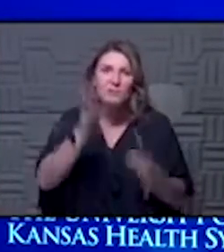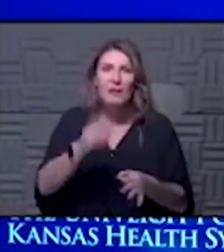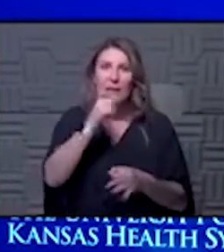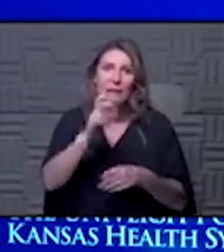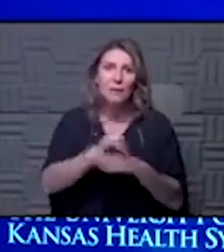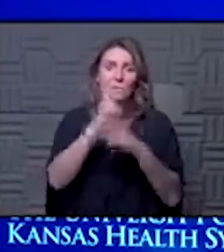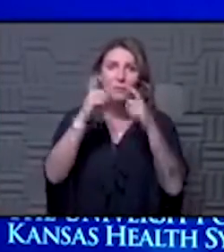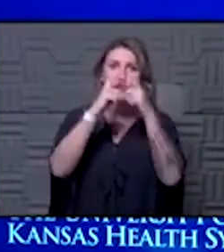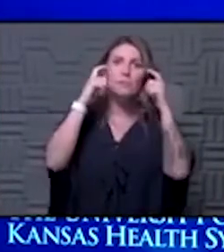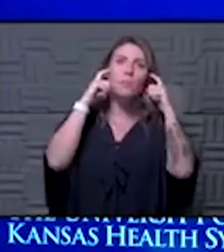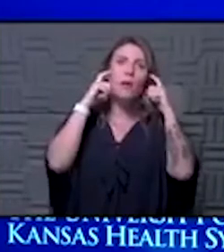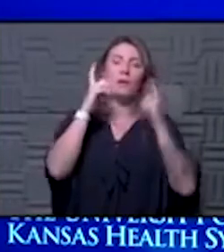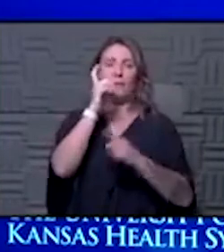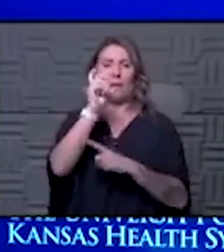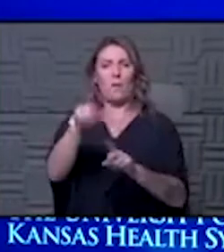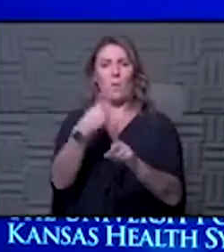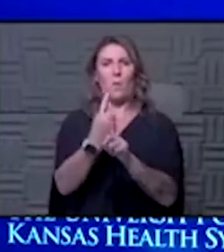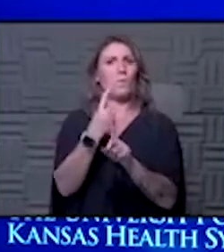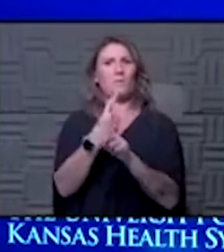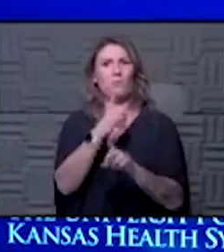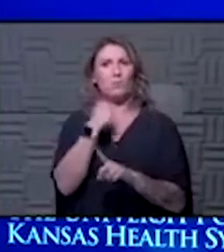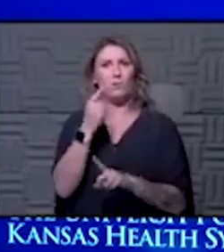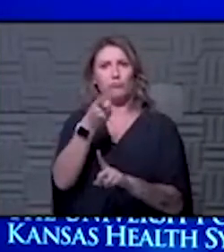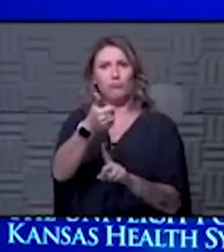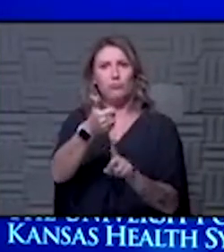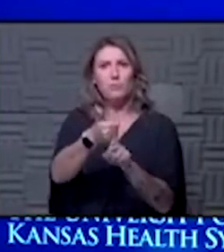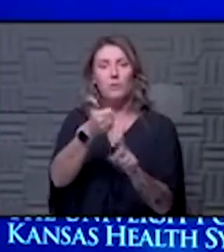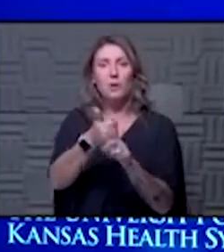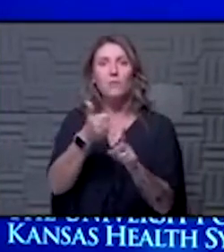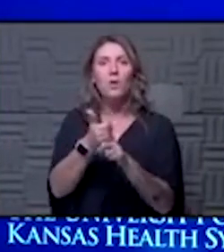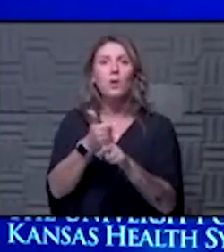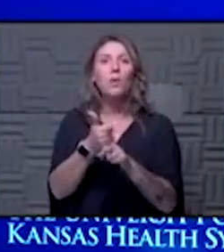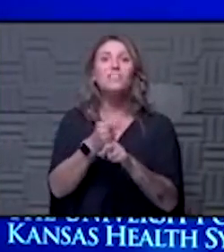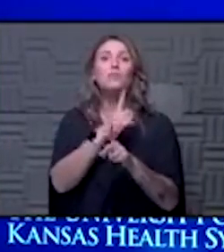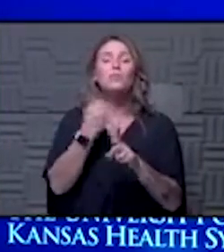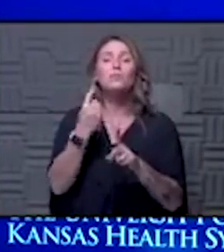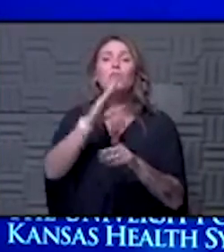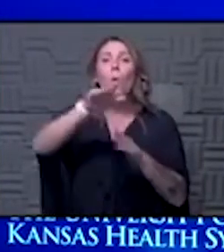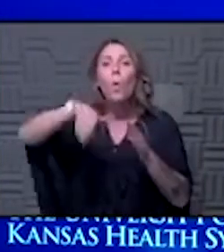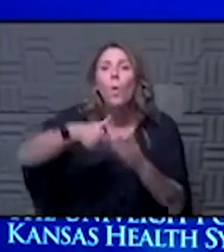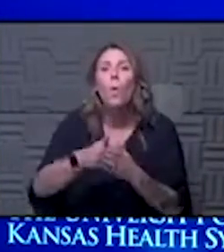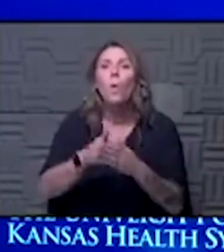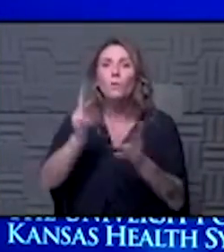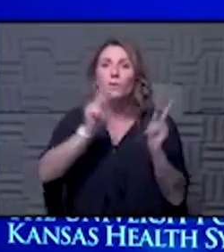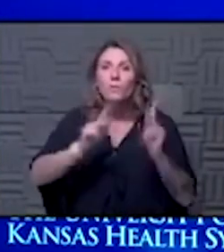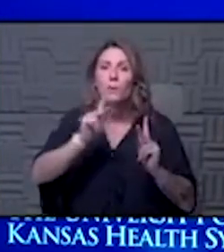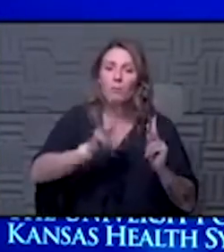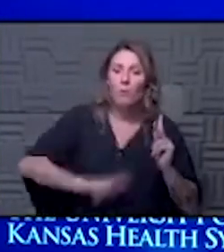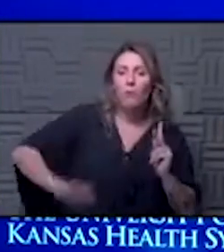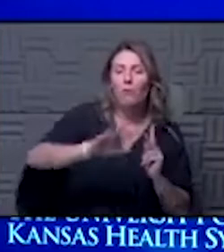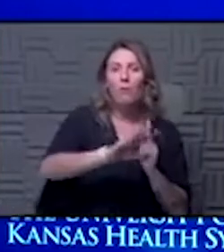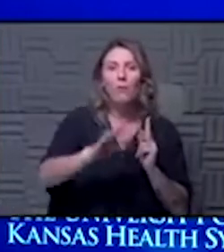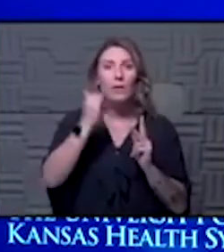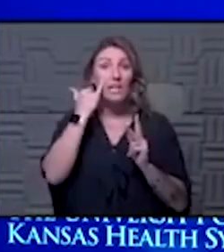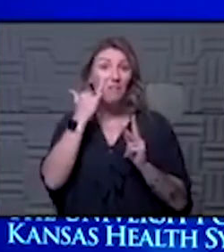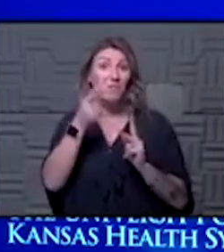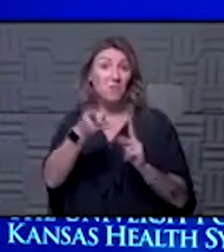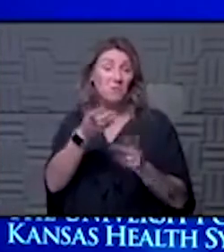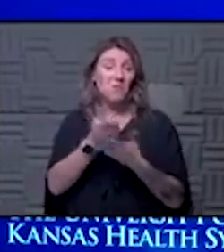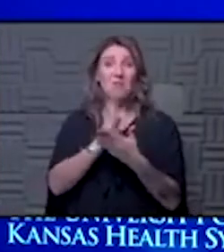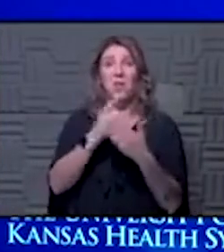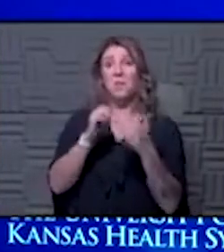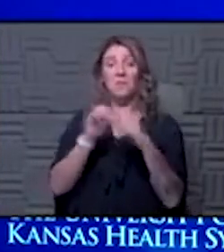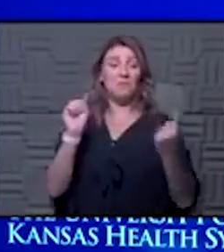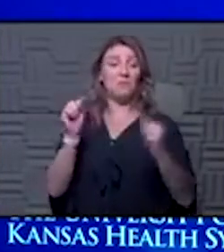wear a mask you don't only run risk to yourself you run risk to all the people you're around so if you're okay with injuring others